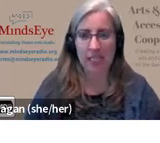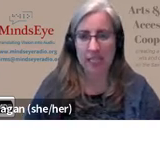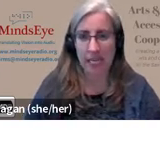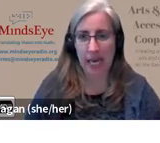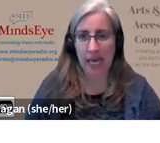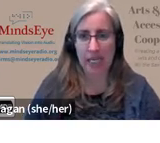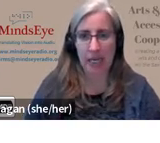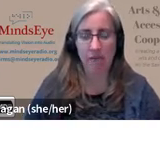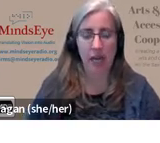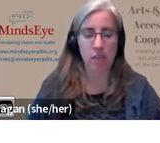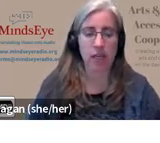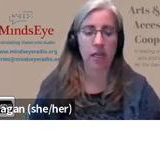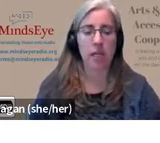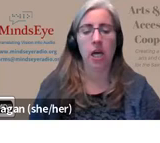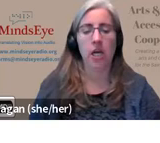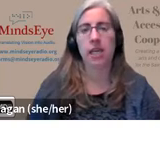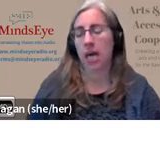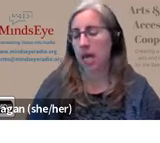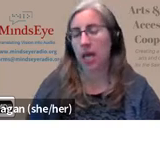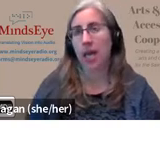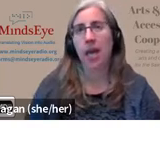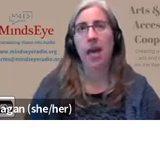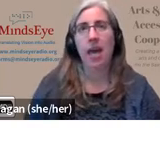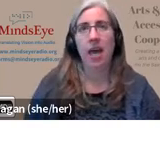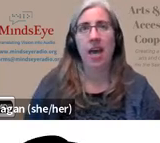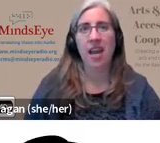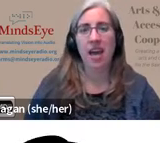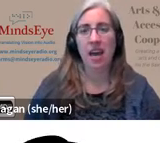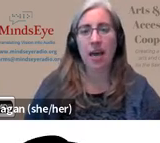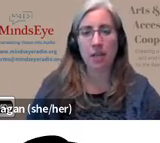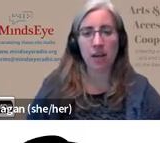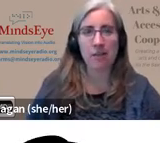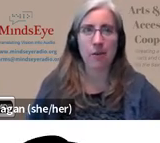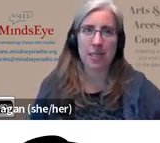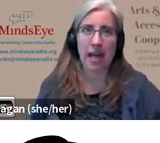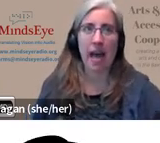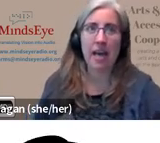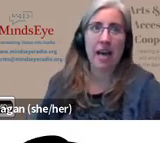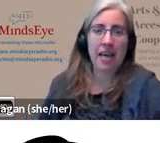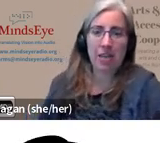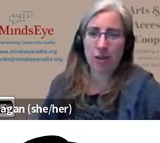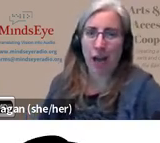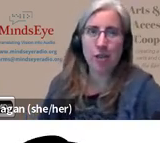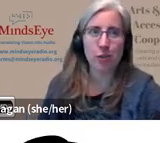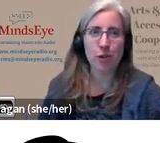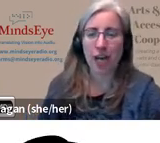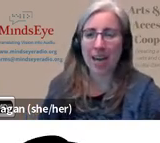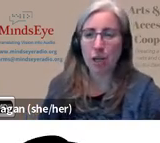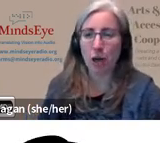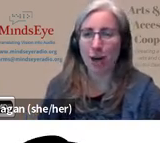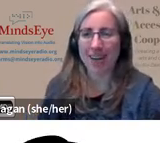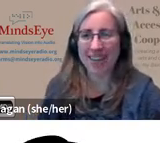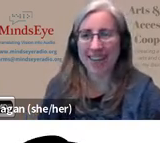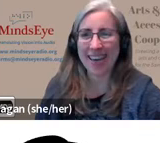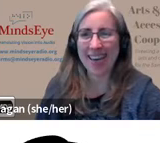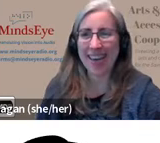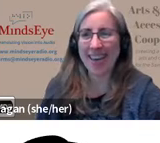dot ca native dash land dot ca and hey hey do you guys know it's uh international guide